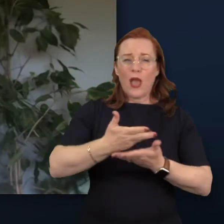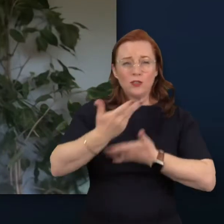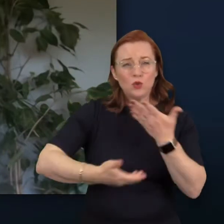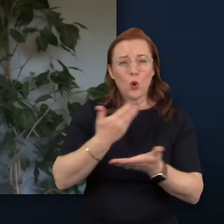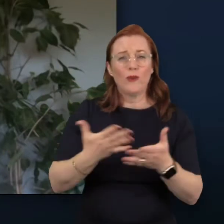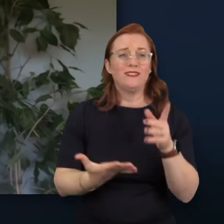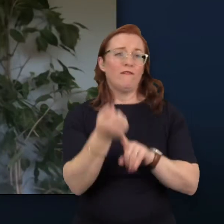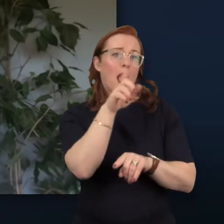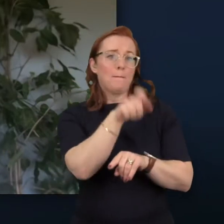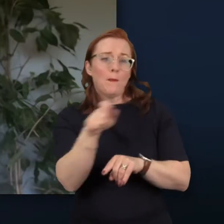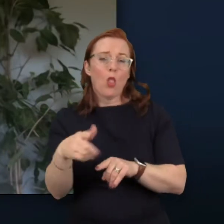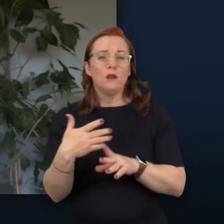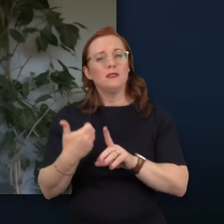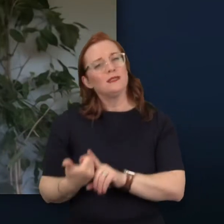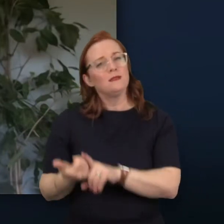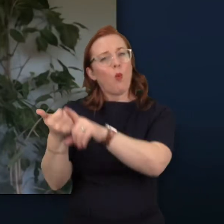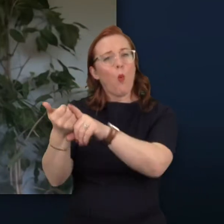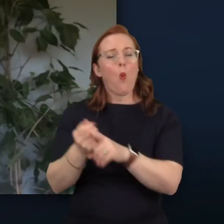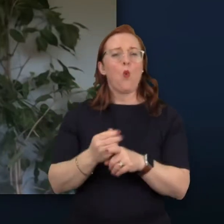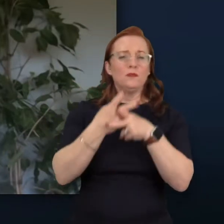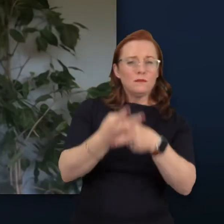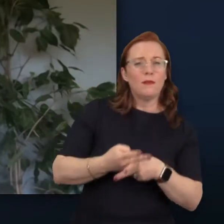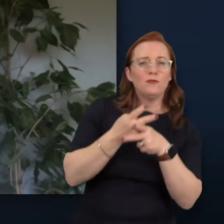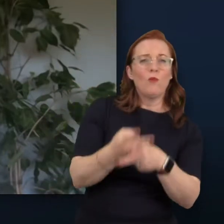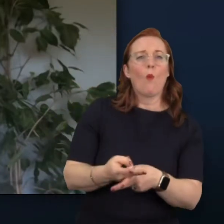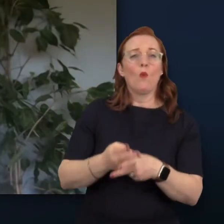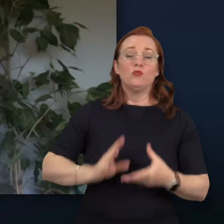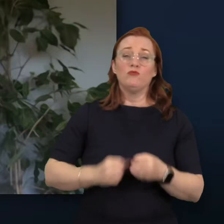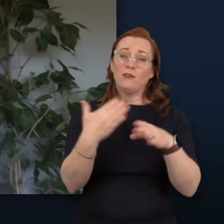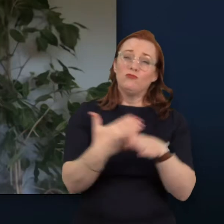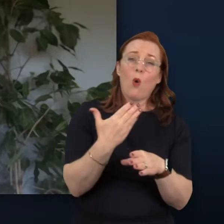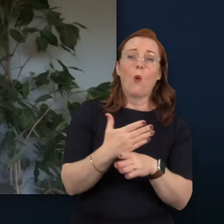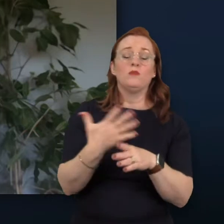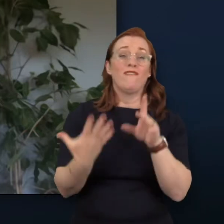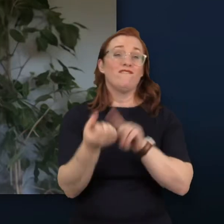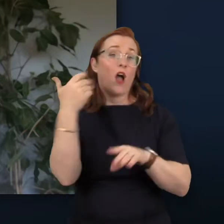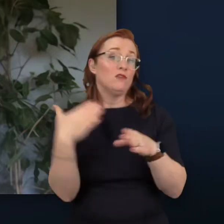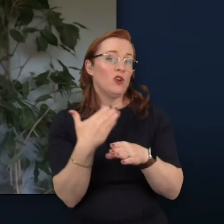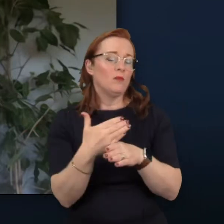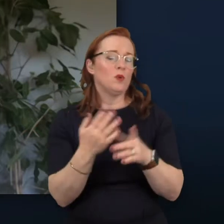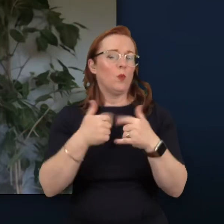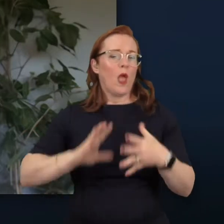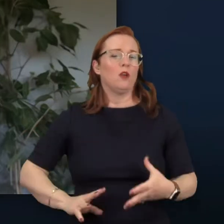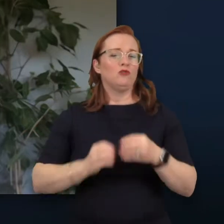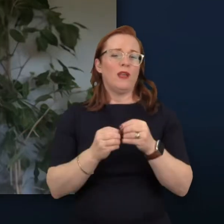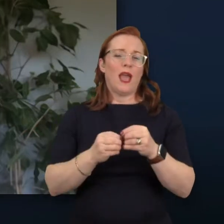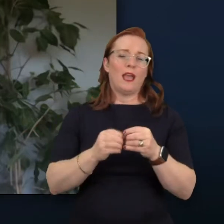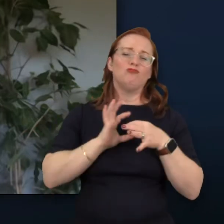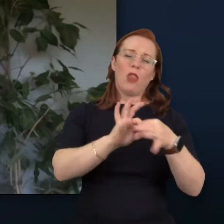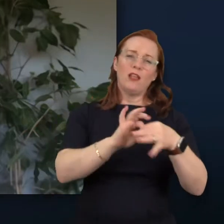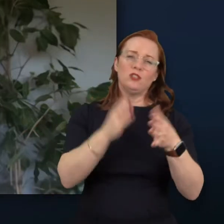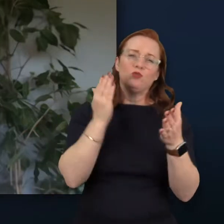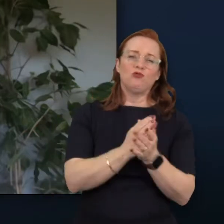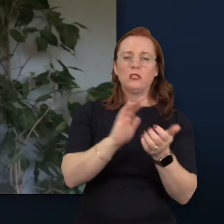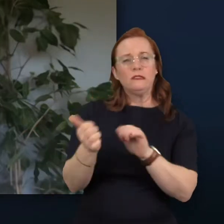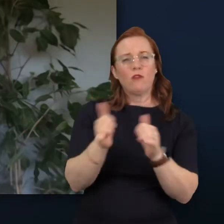mentors and allies and ultimately jobs and careers, we are creating trusting relationships while learning from each other